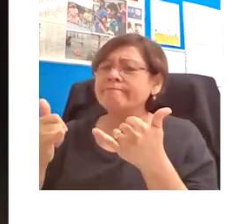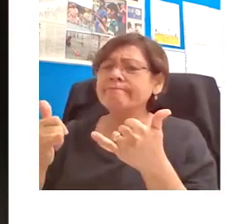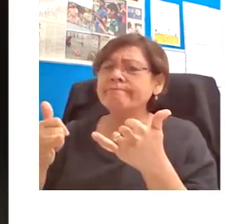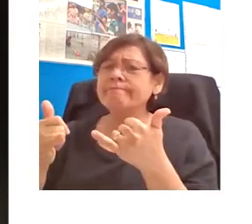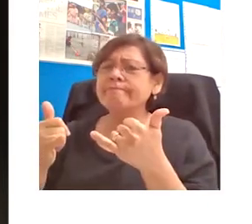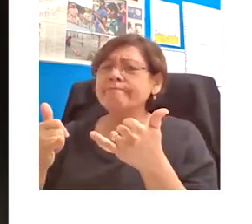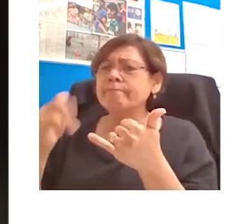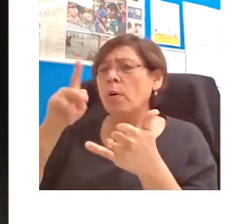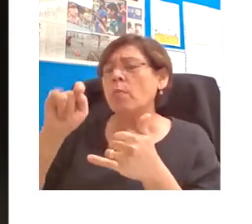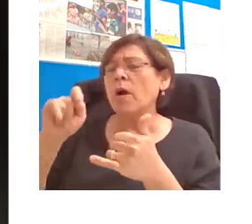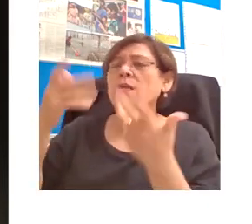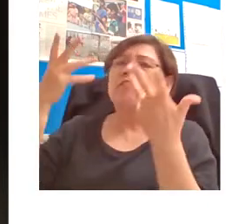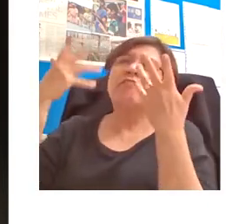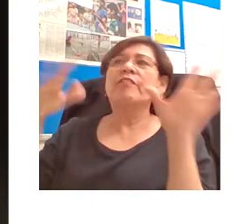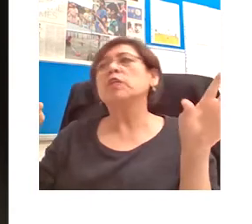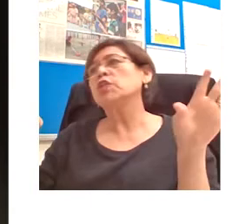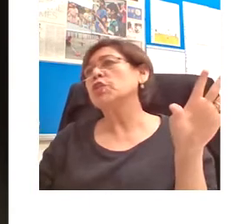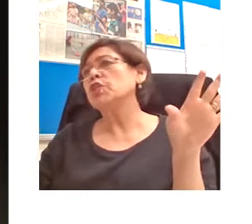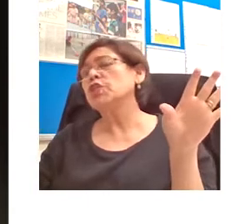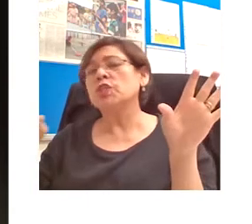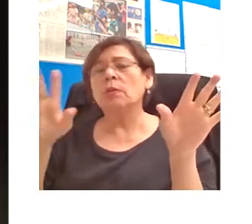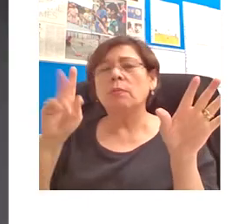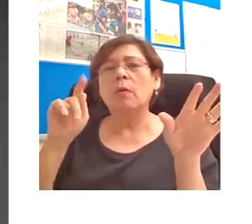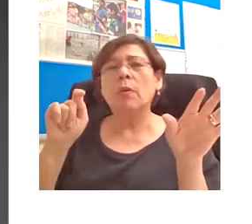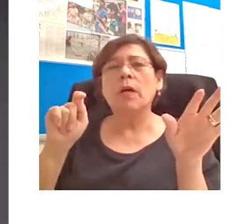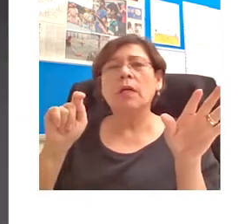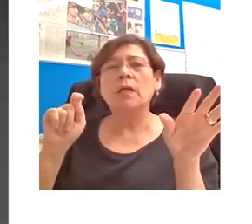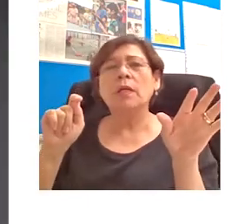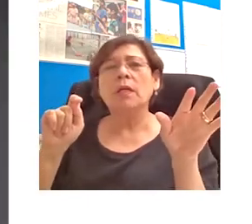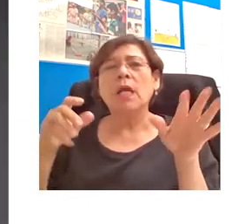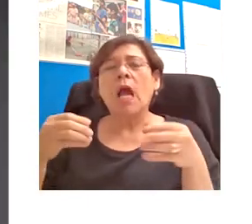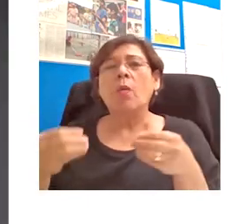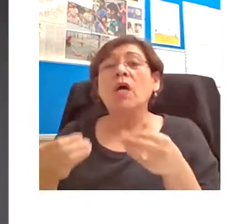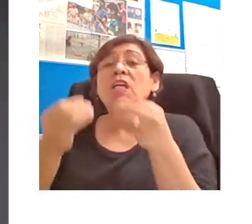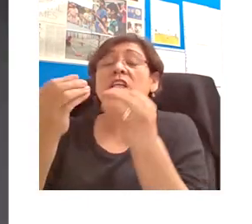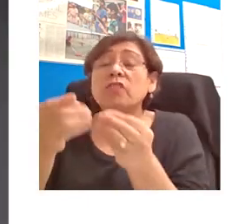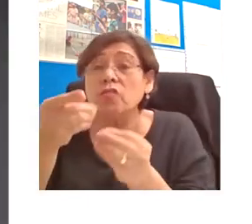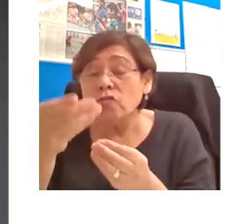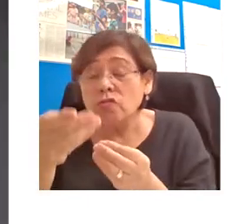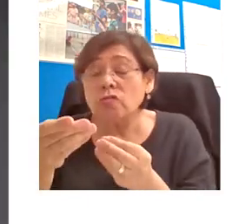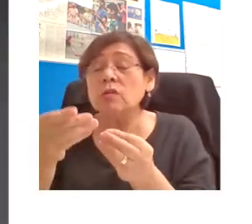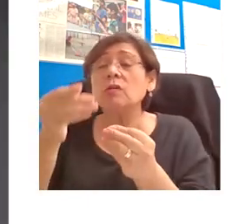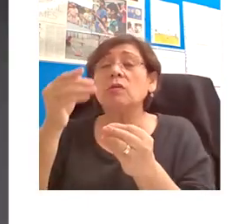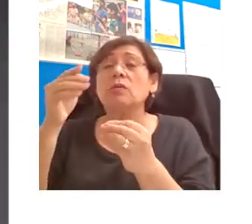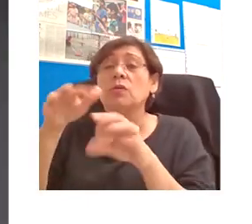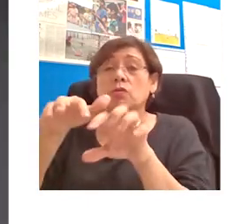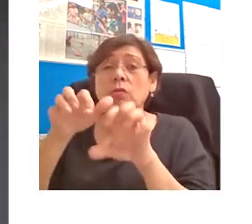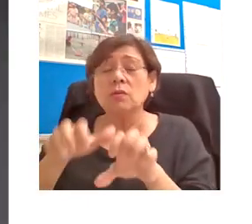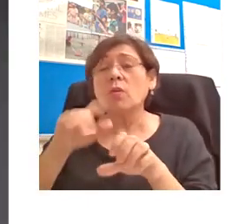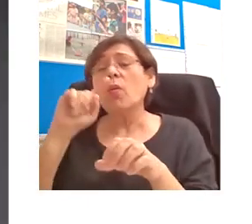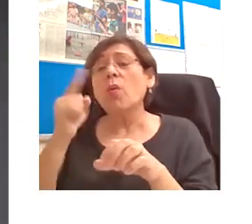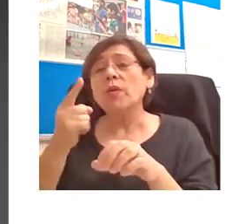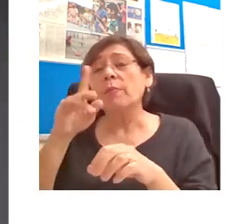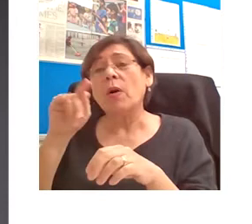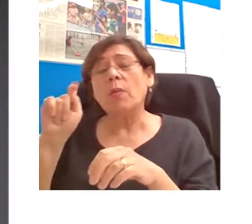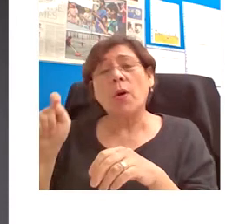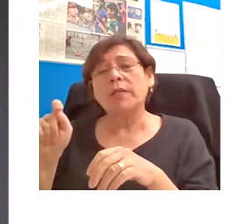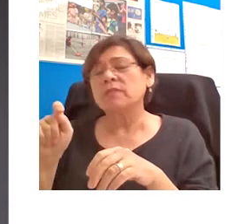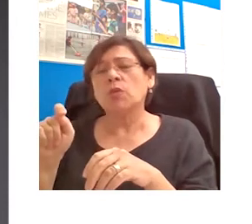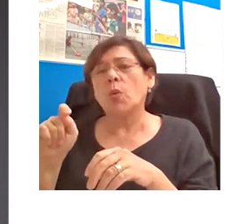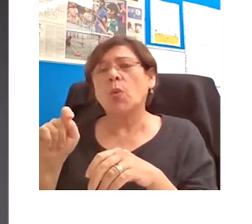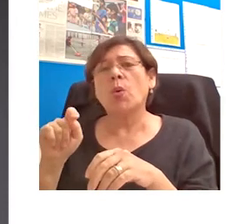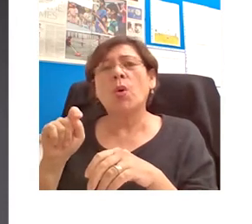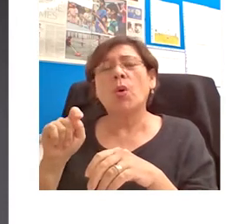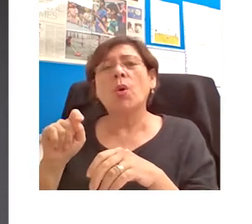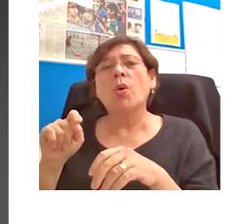the lecture. No one would imagine giving students a text only available for a few instants on a PowerPoint presentation, but this is what